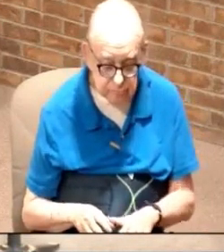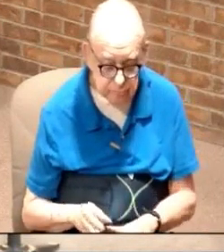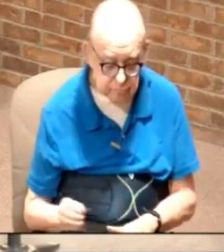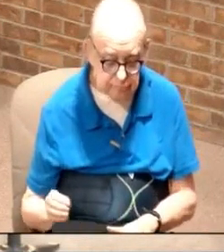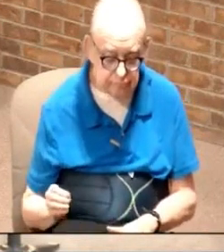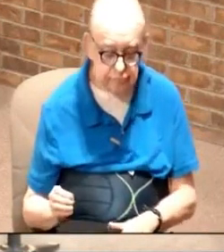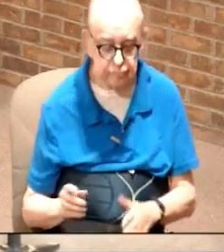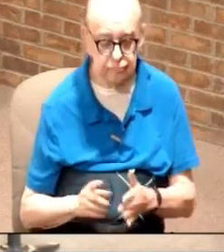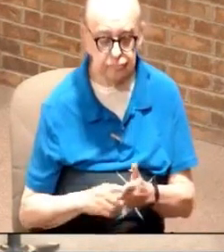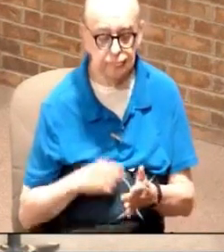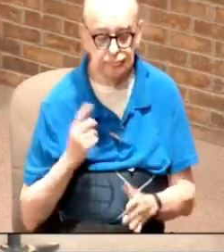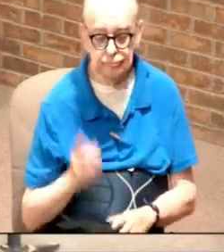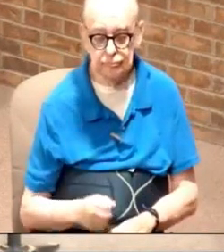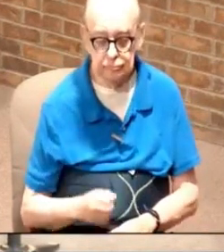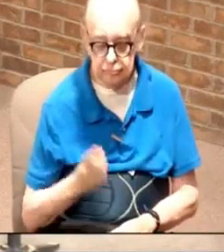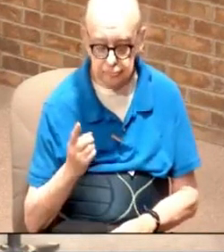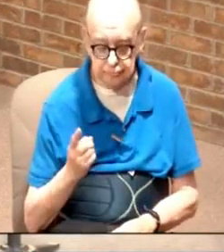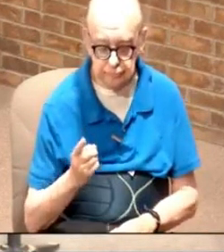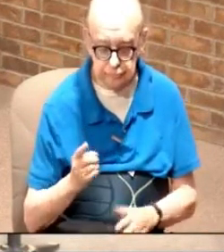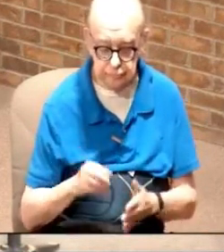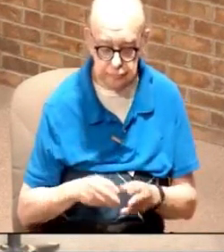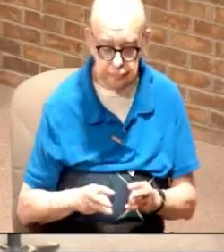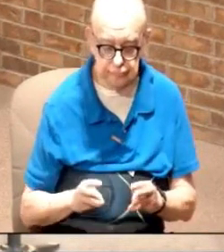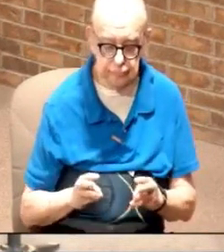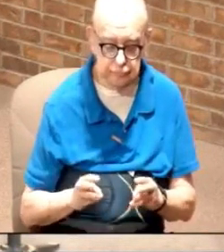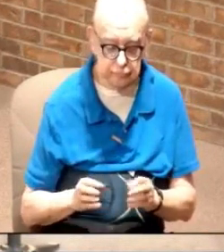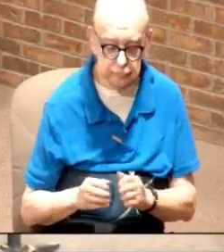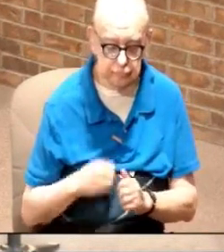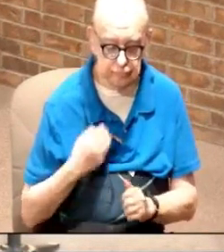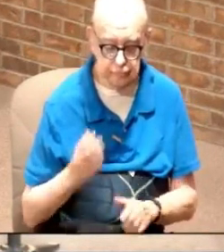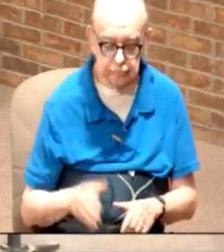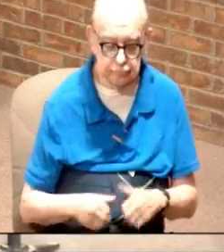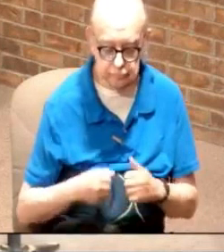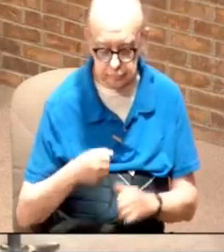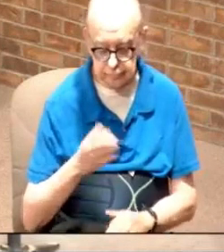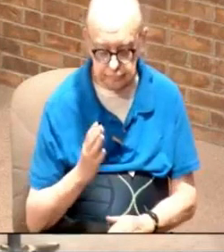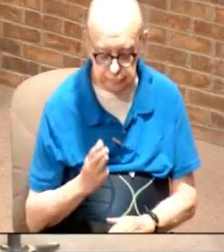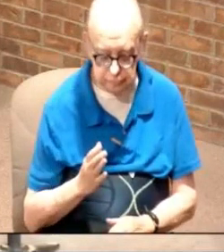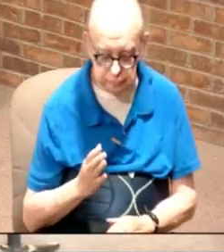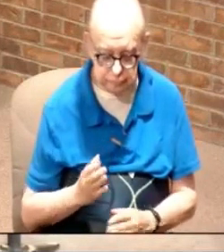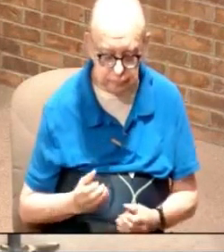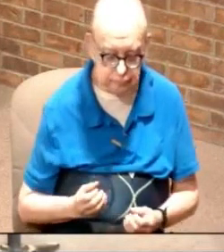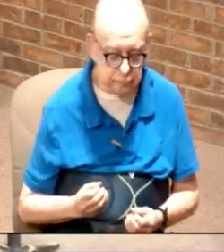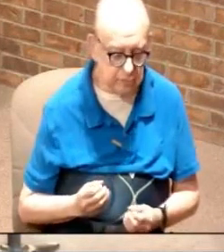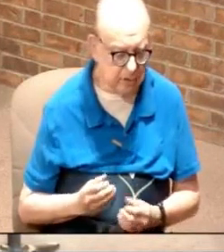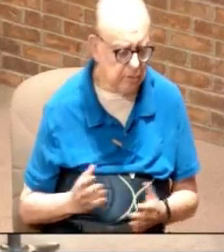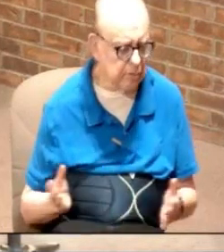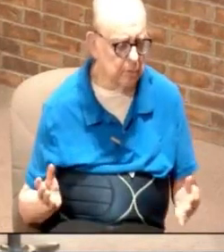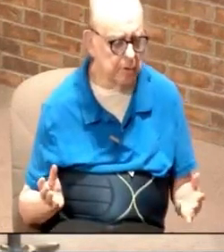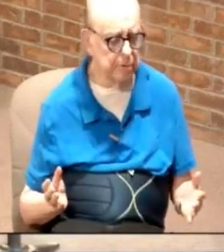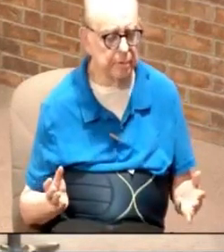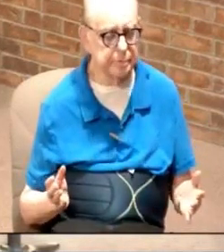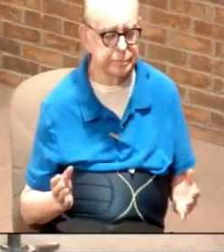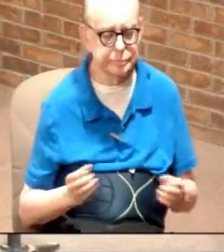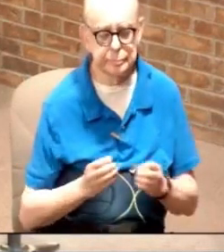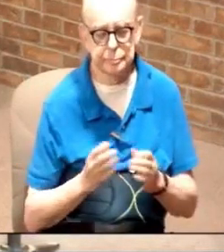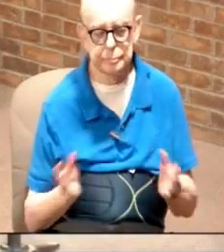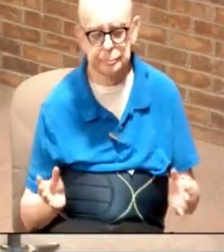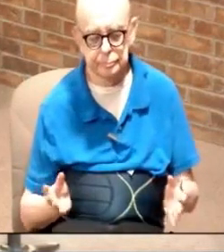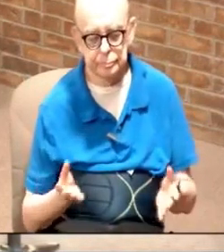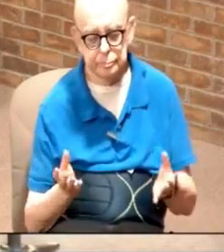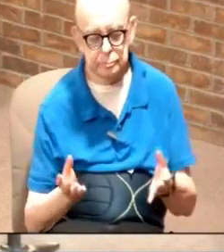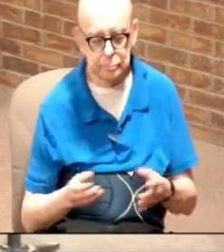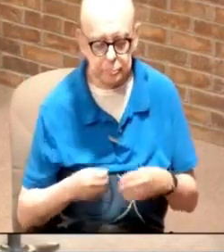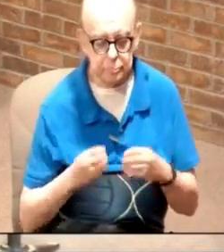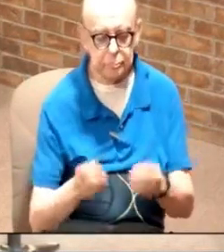and sometimes we need to understand that's the way it is in our lives because God has so much so much he